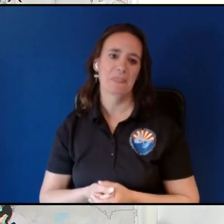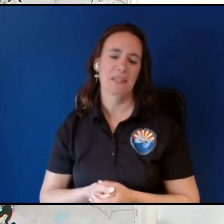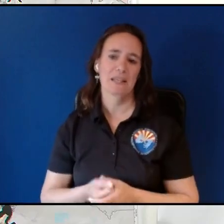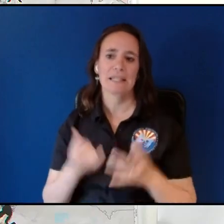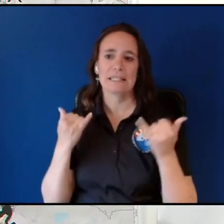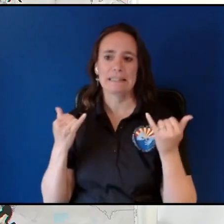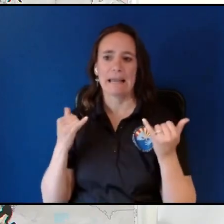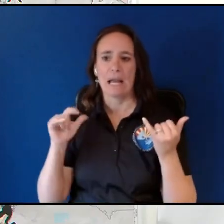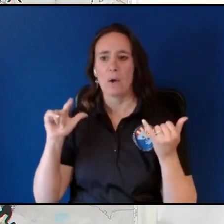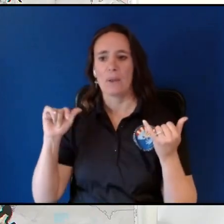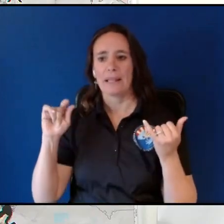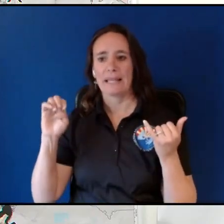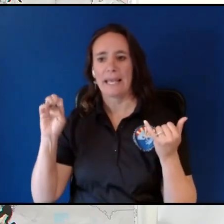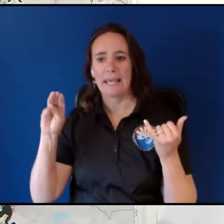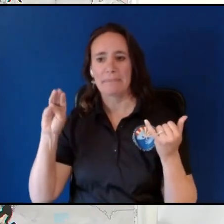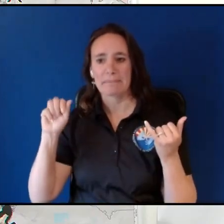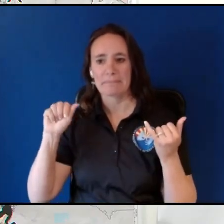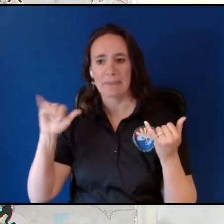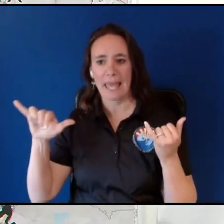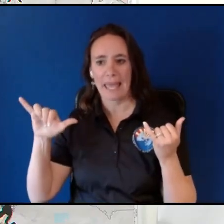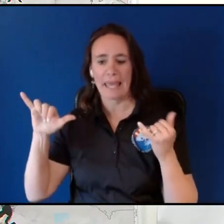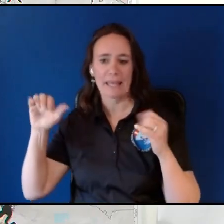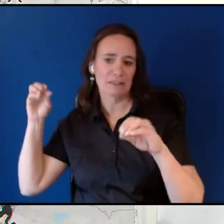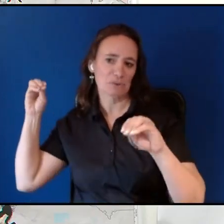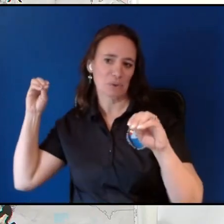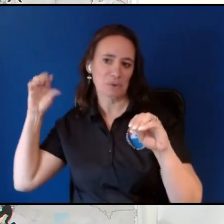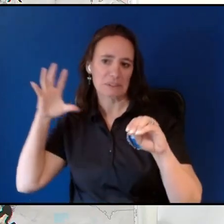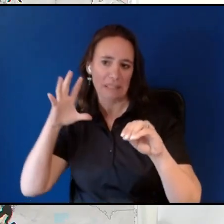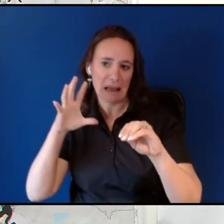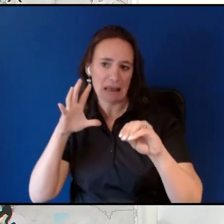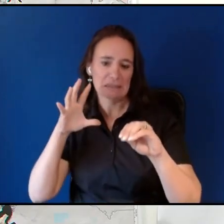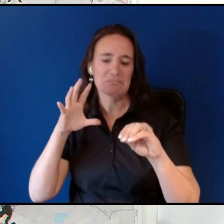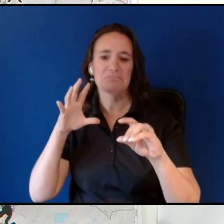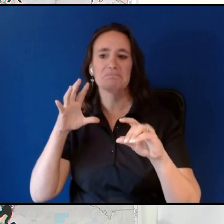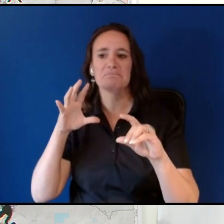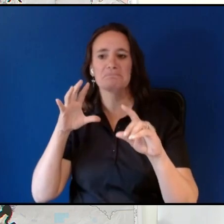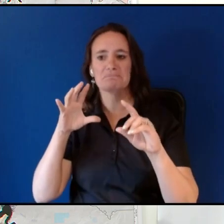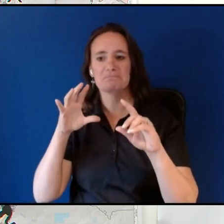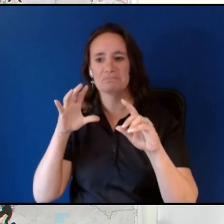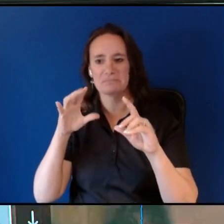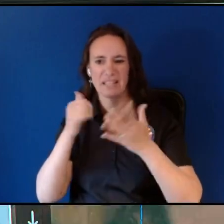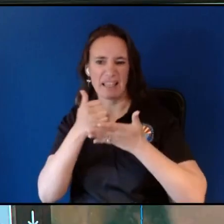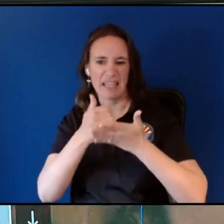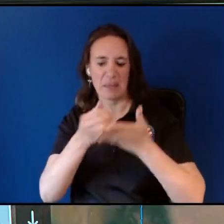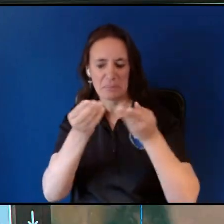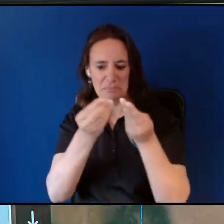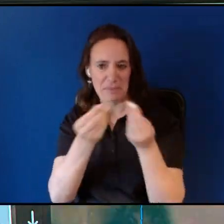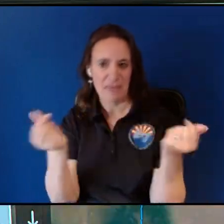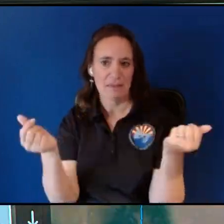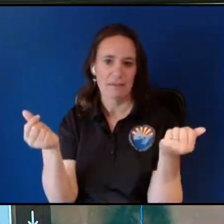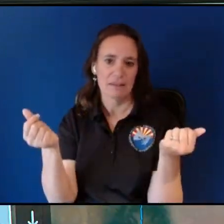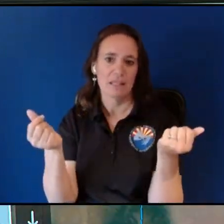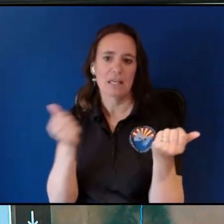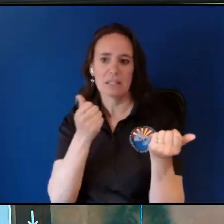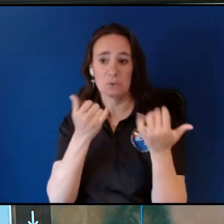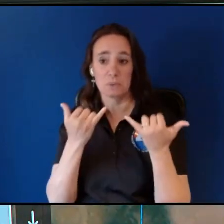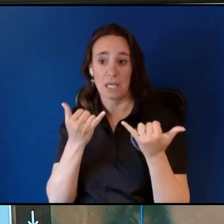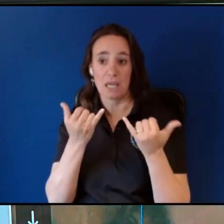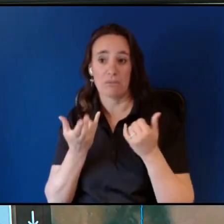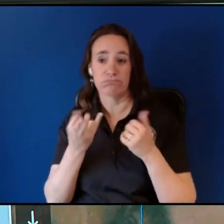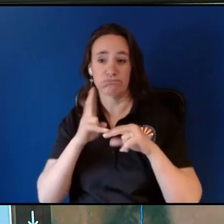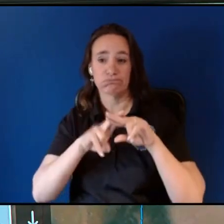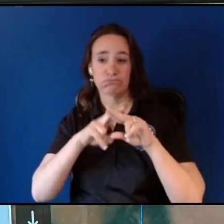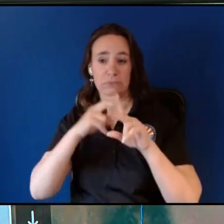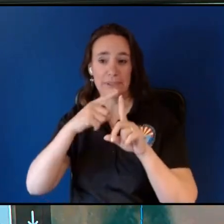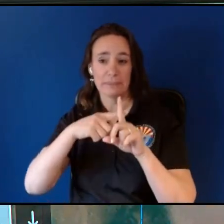so sun angle is getting to be pretty significant which is really helping to melt that snow also quite a bit warmer today with those clear